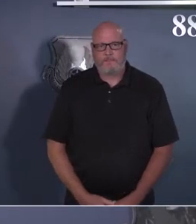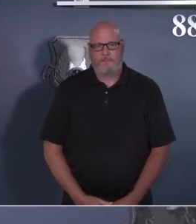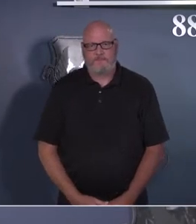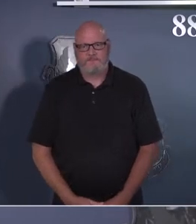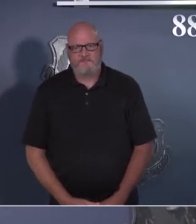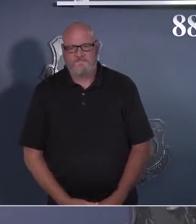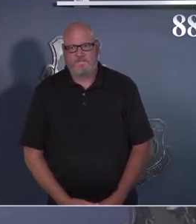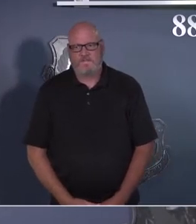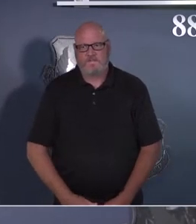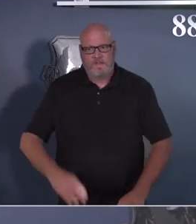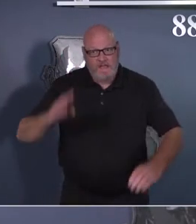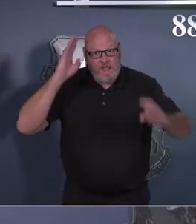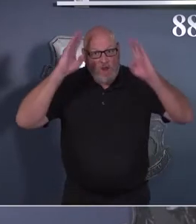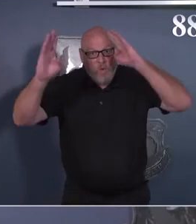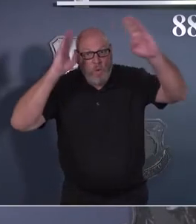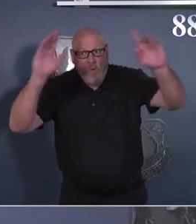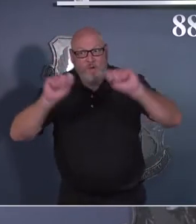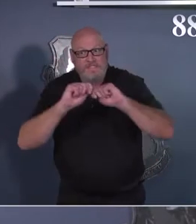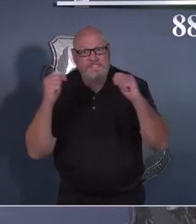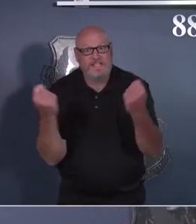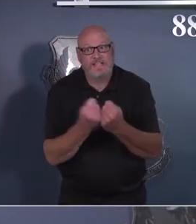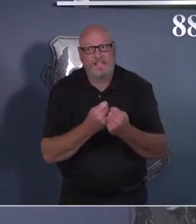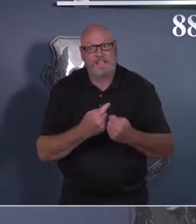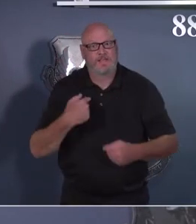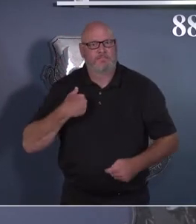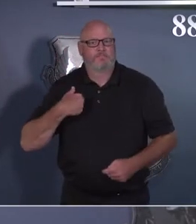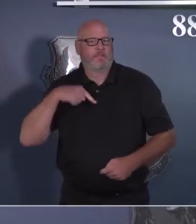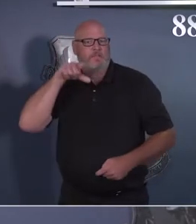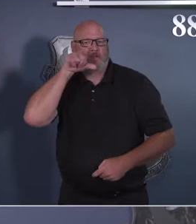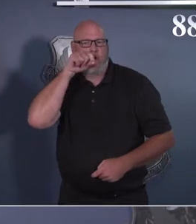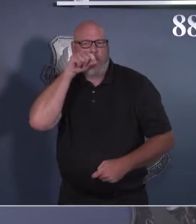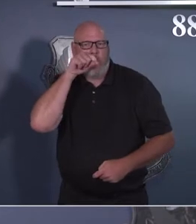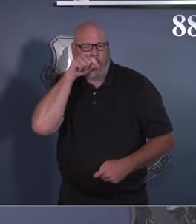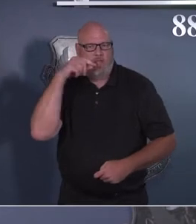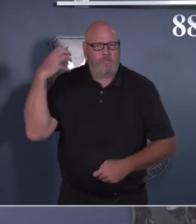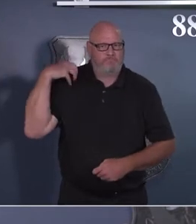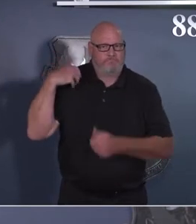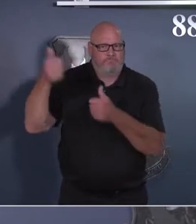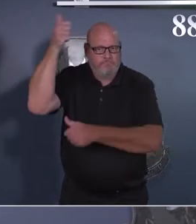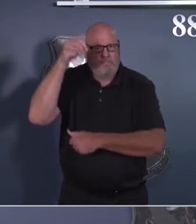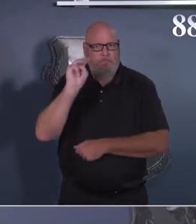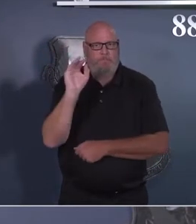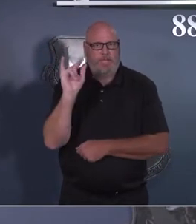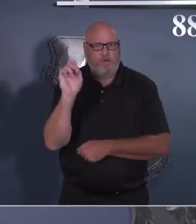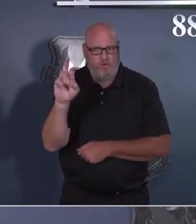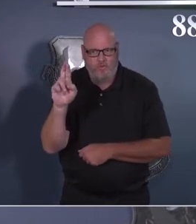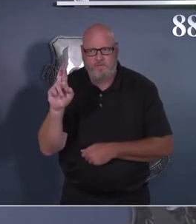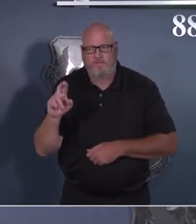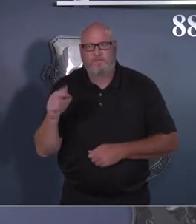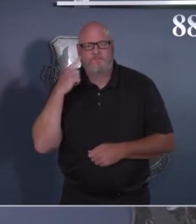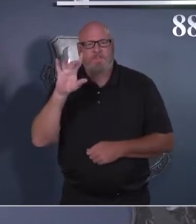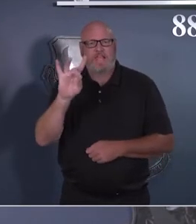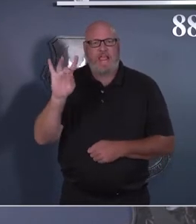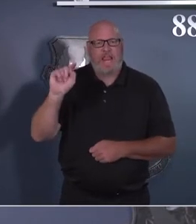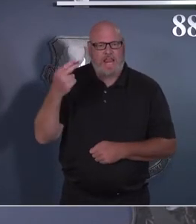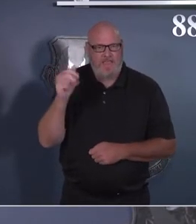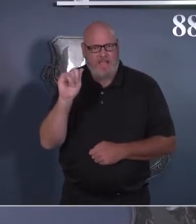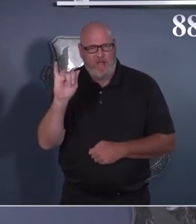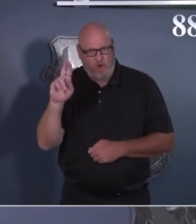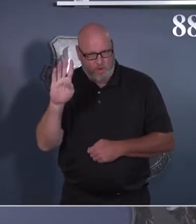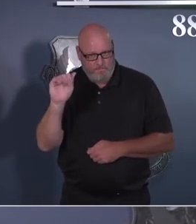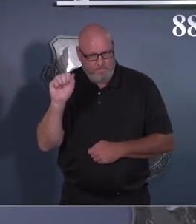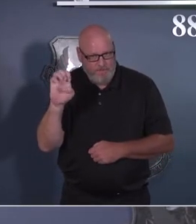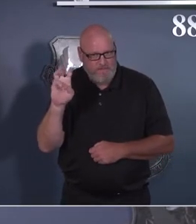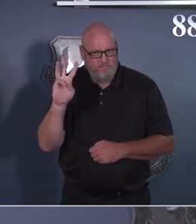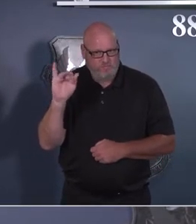Hello team, I'm Colonel Pat Miller, Commander of the 88th Air Base Wing and Installation Commander for Wright-Patterson Air Force Base. During this town hall,